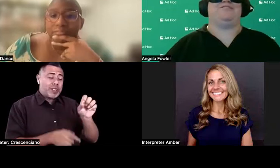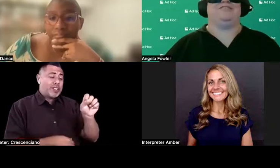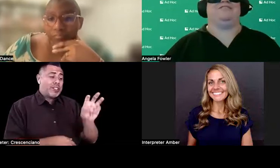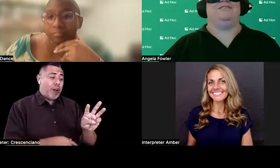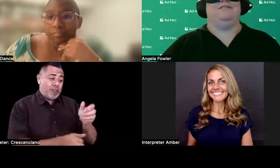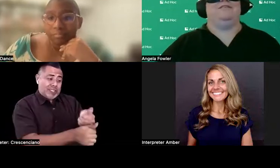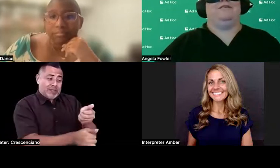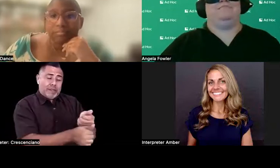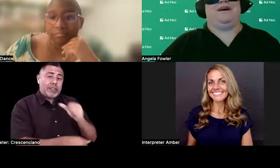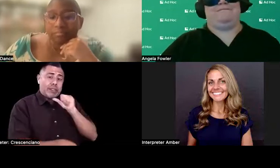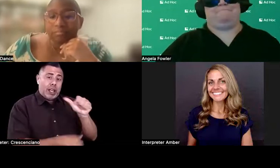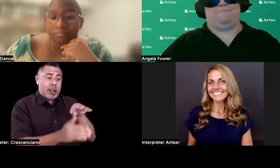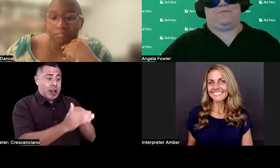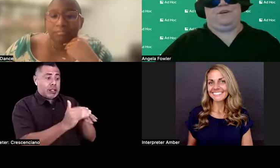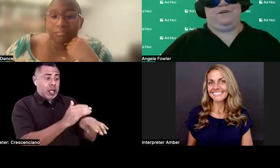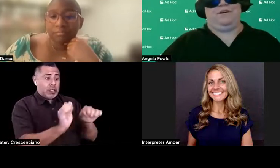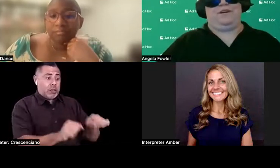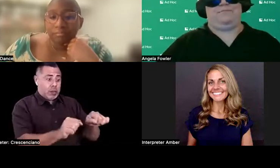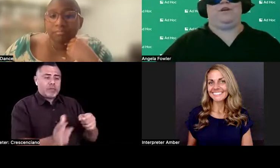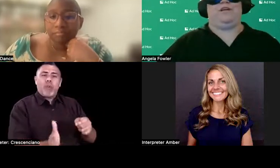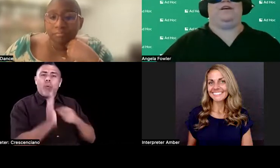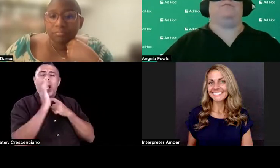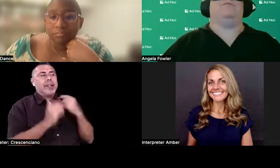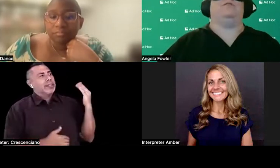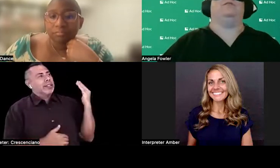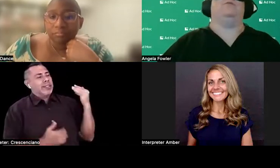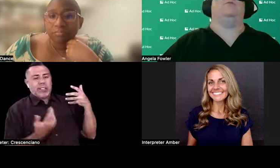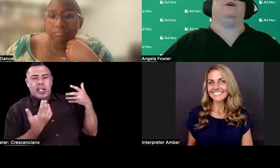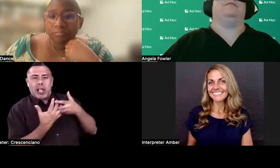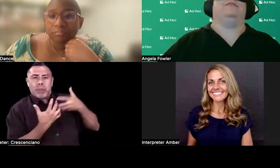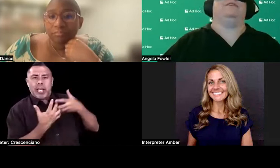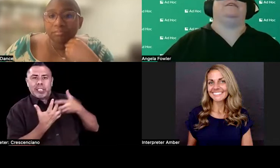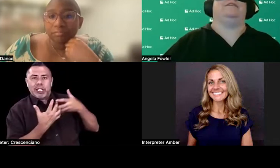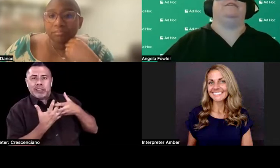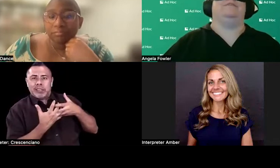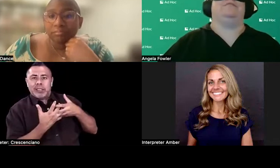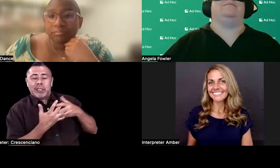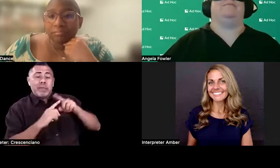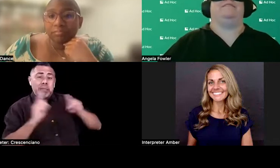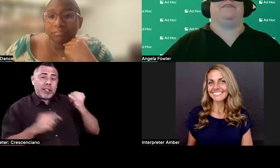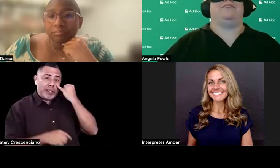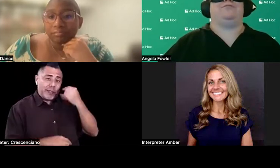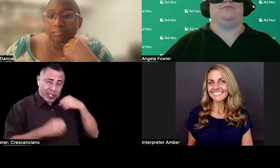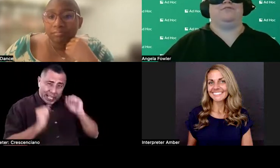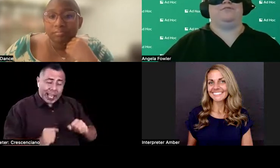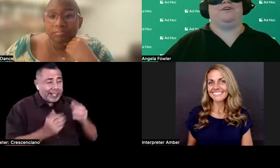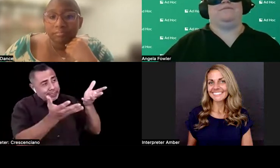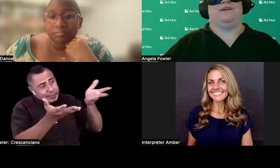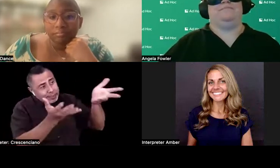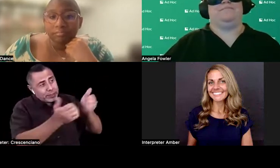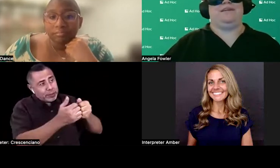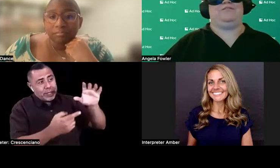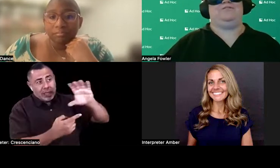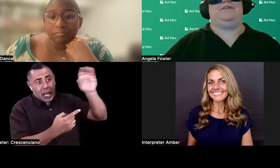accommodation, but if we can work with the company, the manufacturers of this